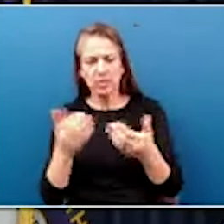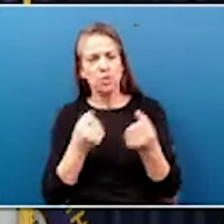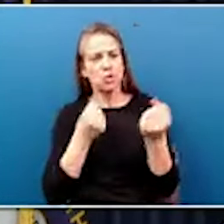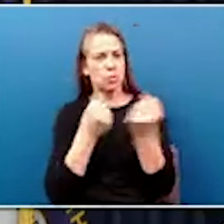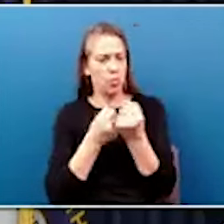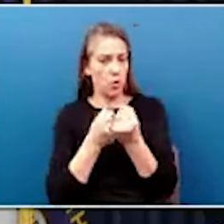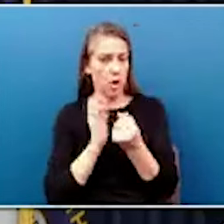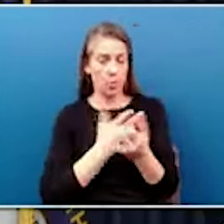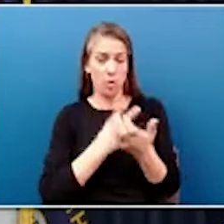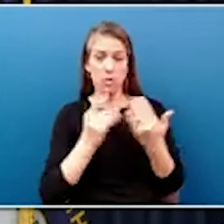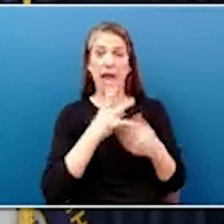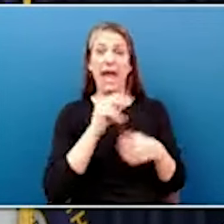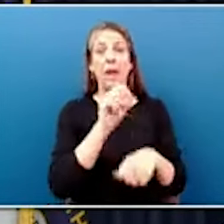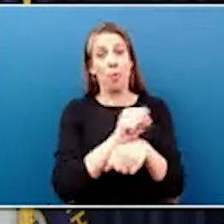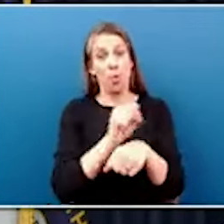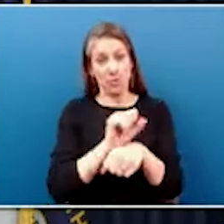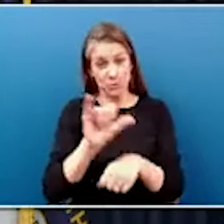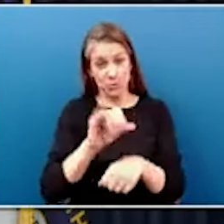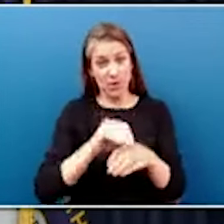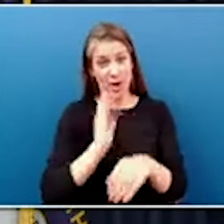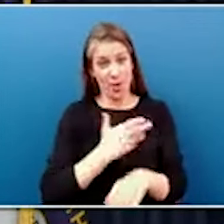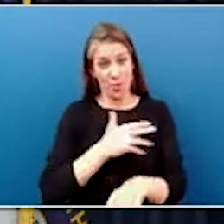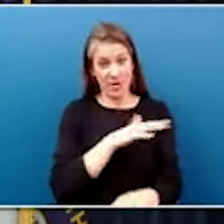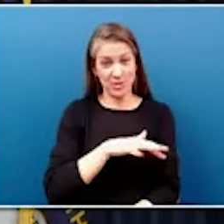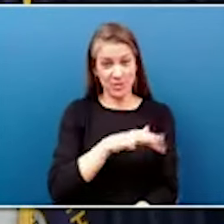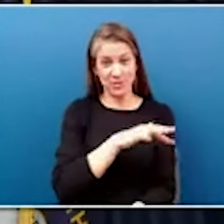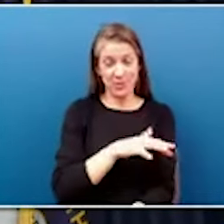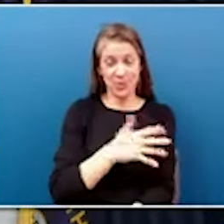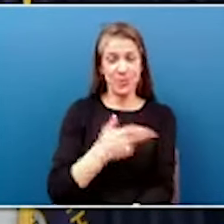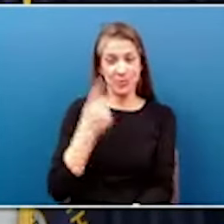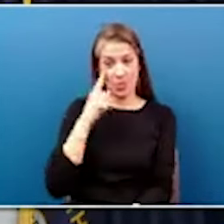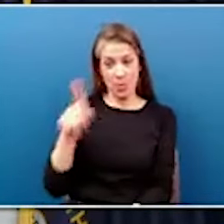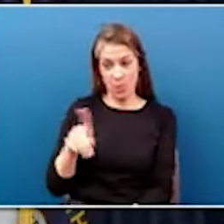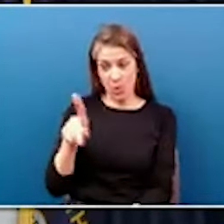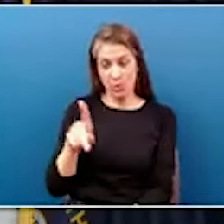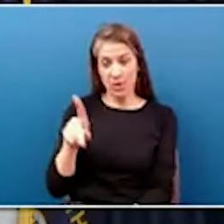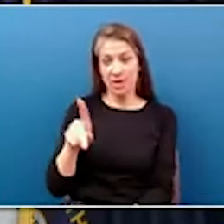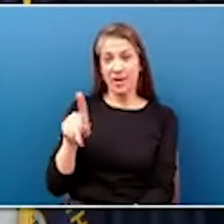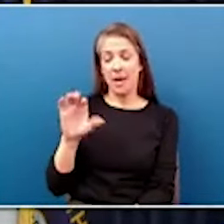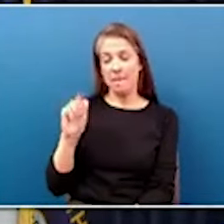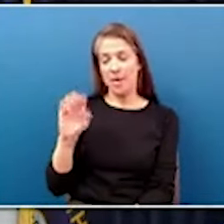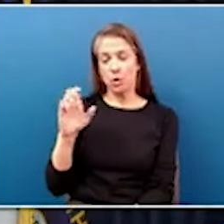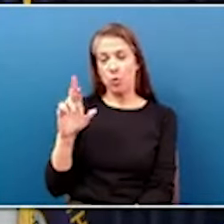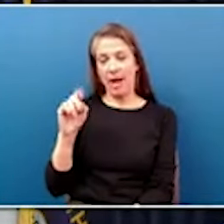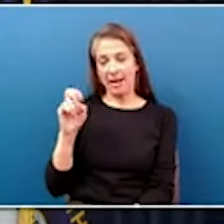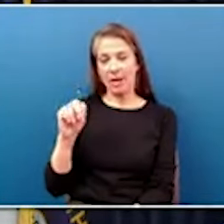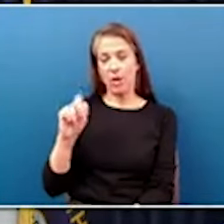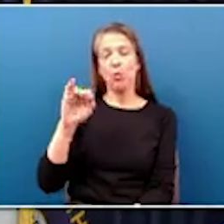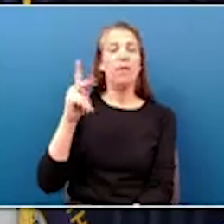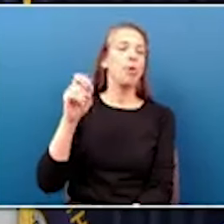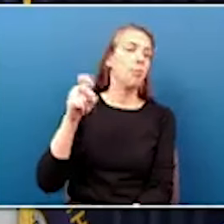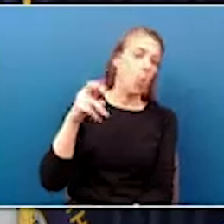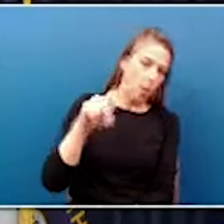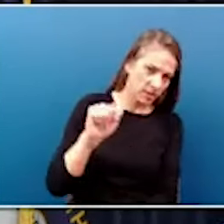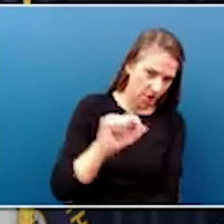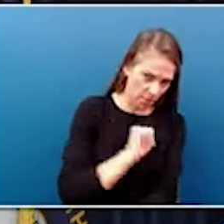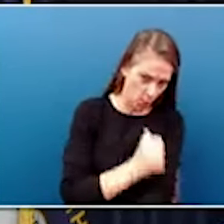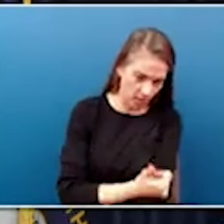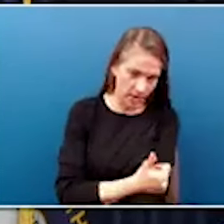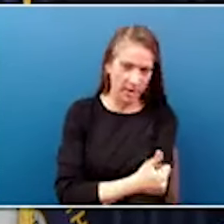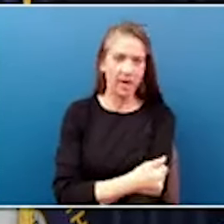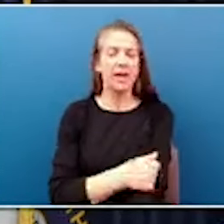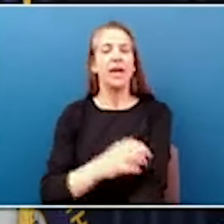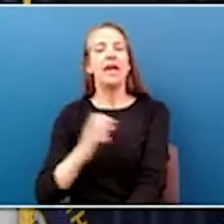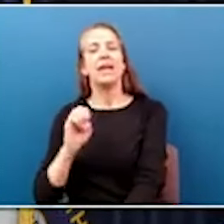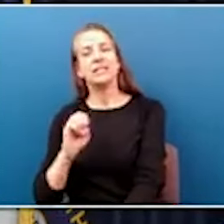employment opportunities in our region. So on behalf of the Paducah-McCrocken Riverport Authority, Board of Directors, our Executive Director Team